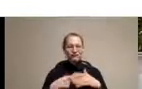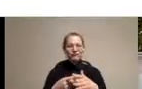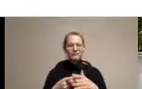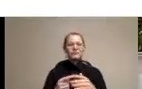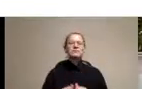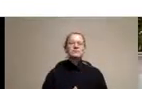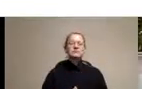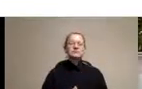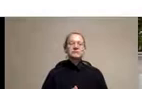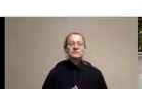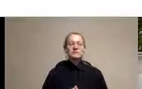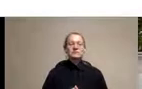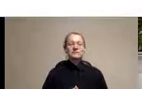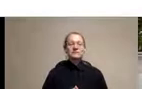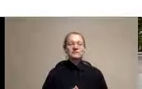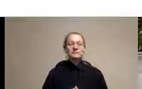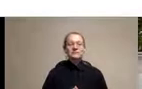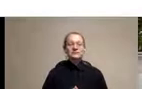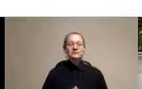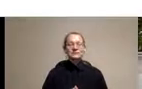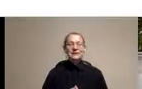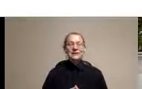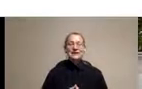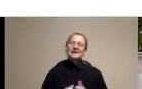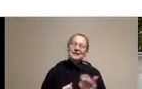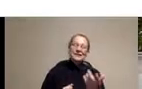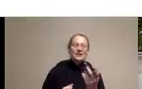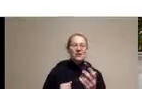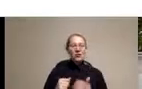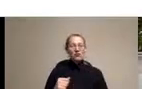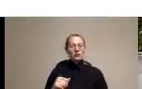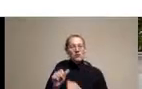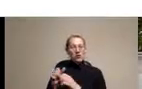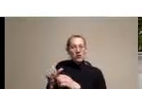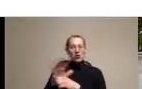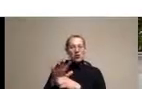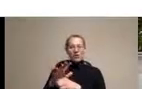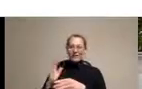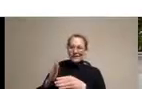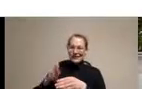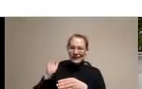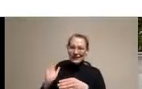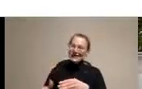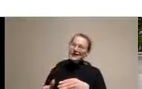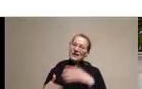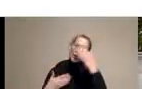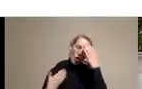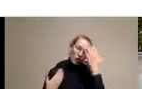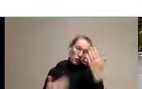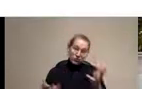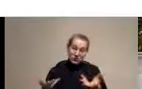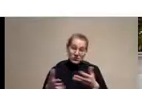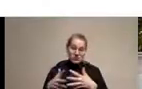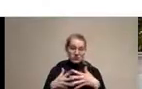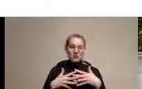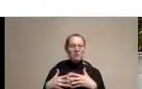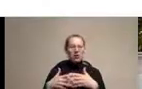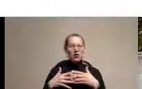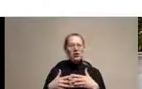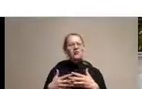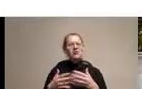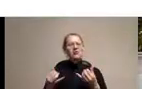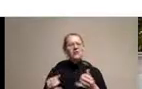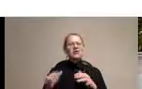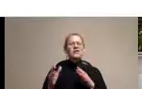by saying that I do not know if the pandemic is over in the U.S., but I do know that we are at a moment of relative calm,